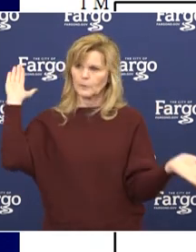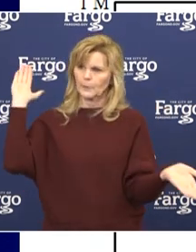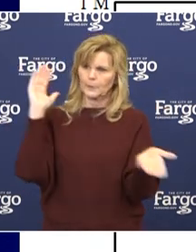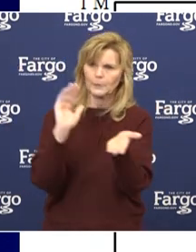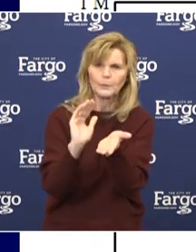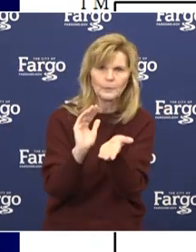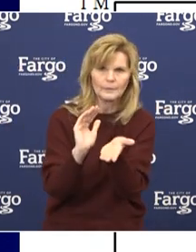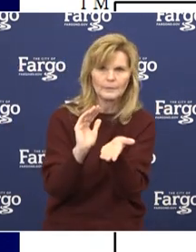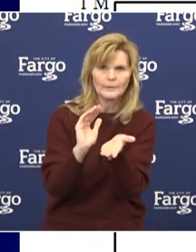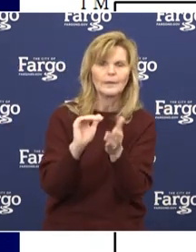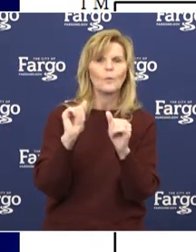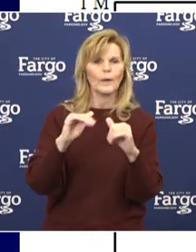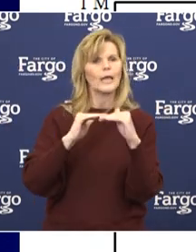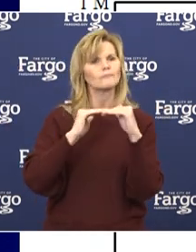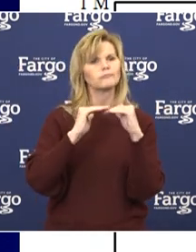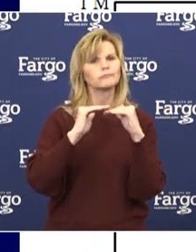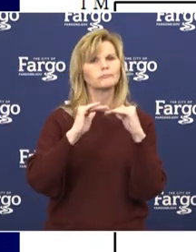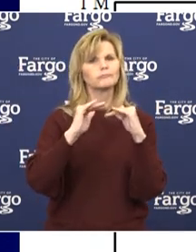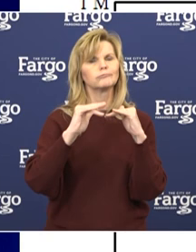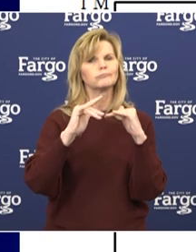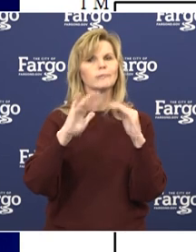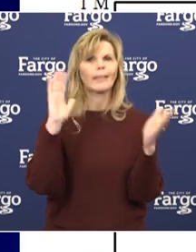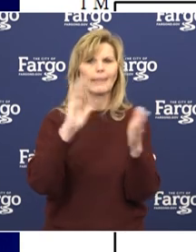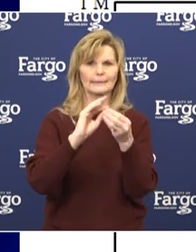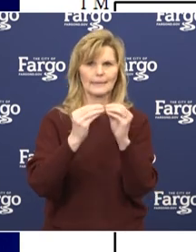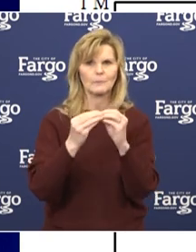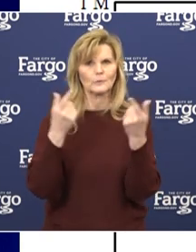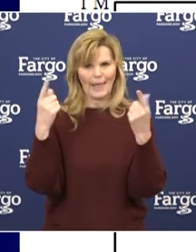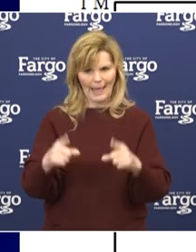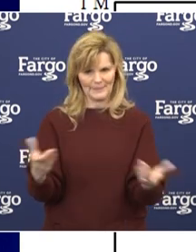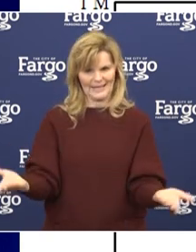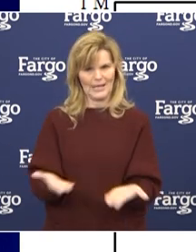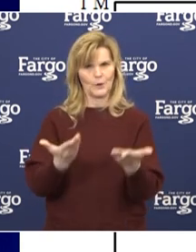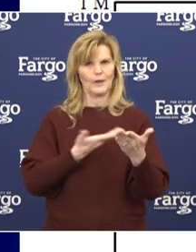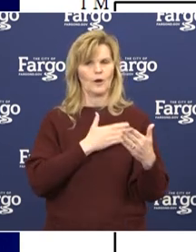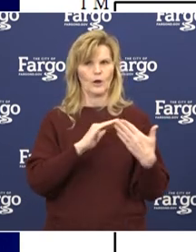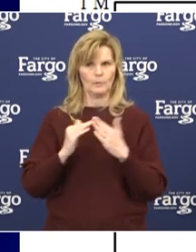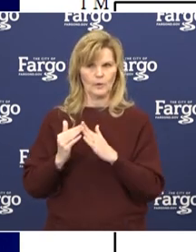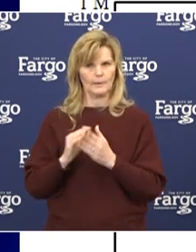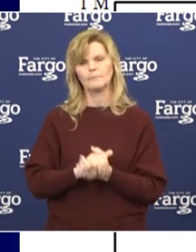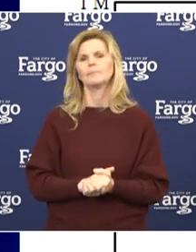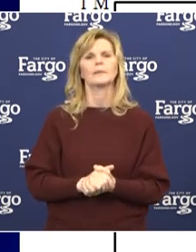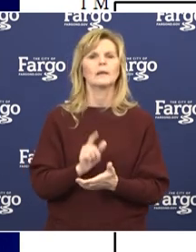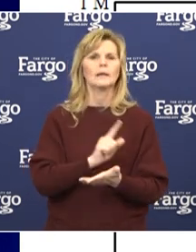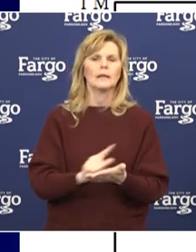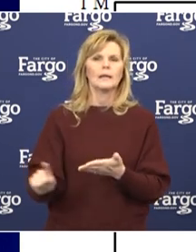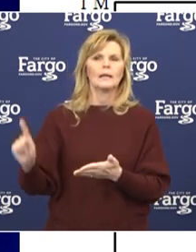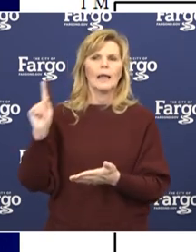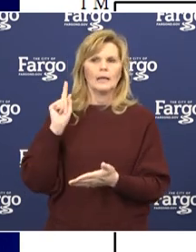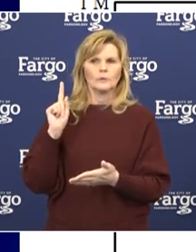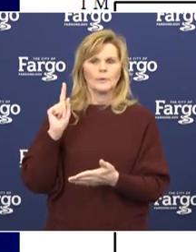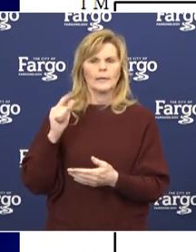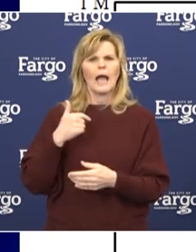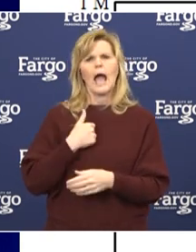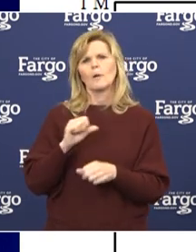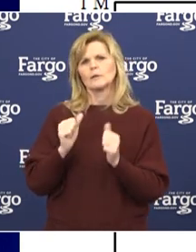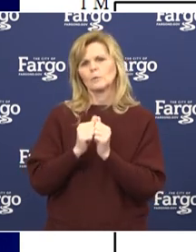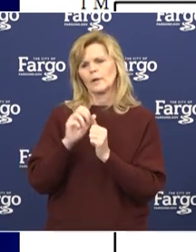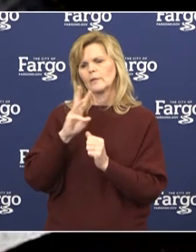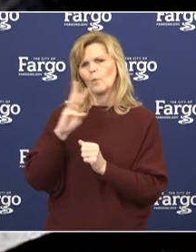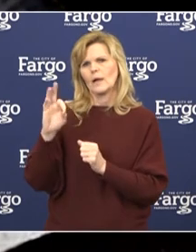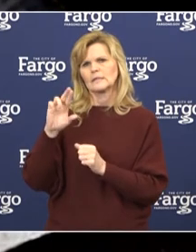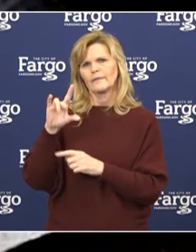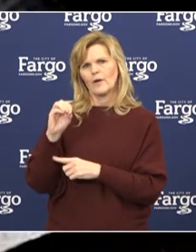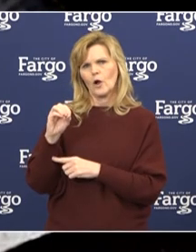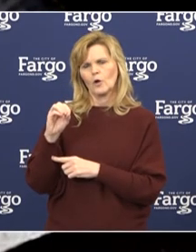this effort, this will make the real changes happen in our community. One week ago, alongside with West Fire Commissioner President Bernie